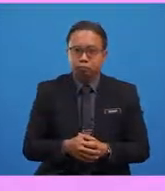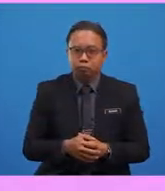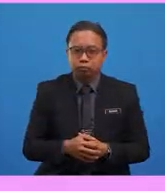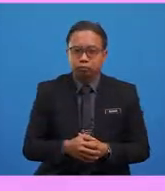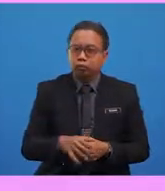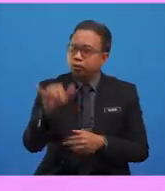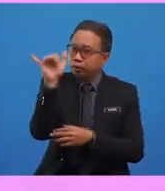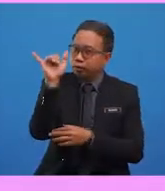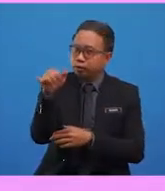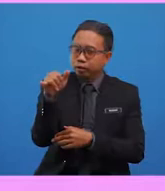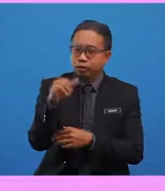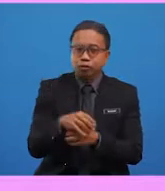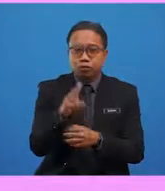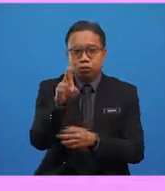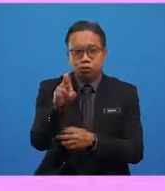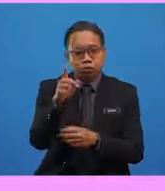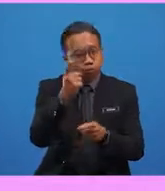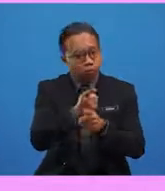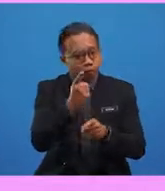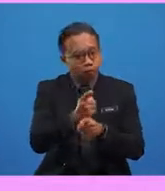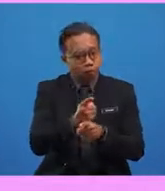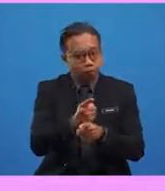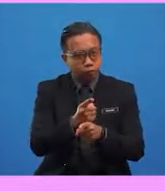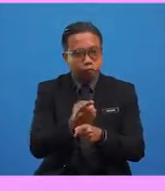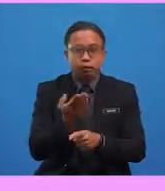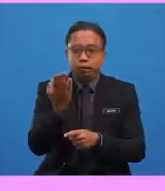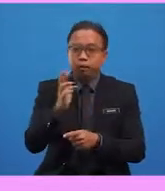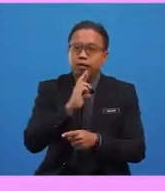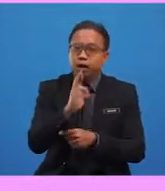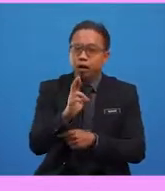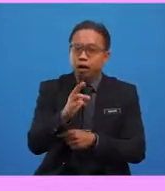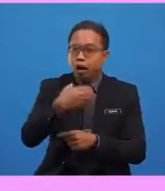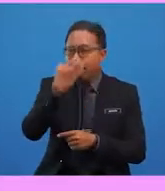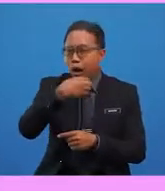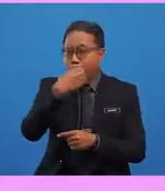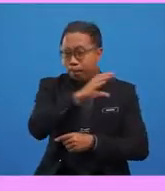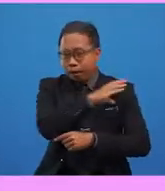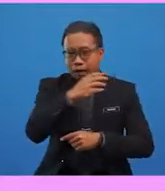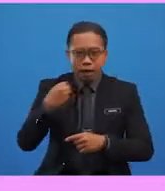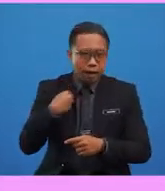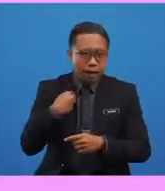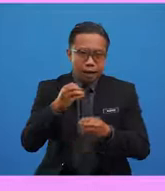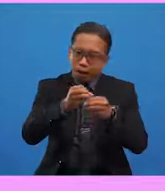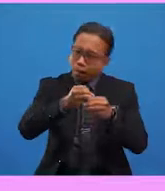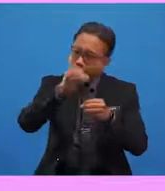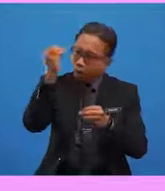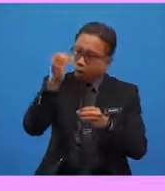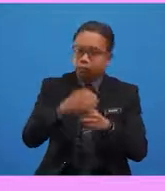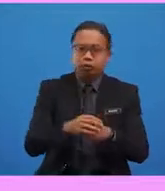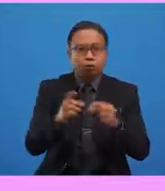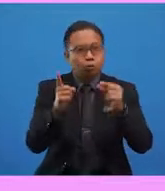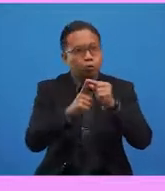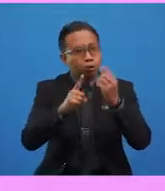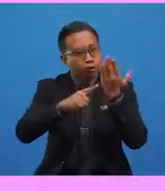Yes, you are correct. They are apple and umbrella. The word umbrella